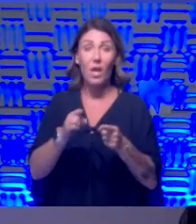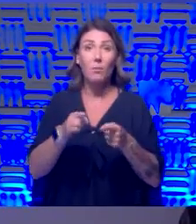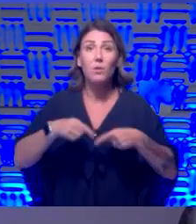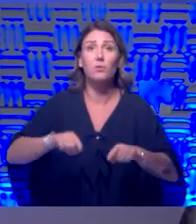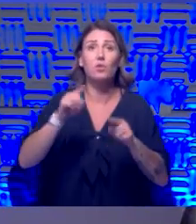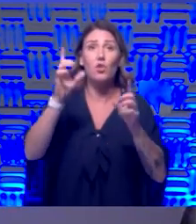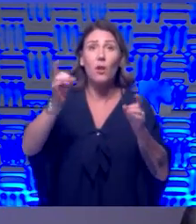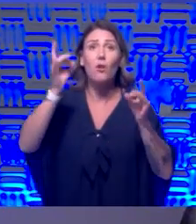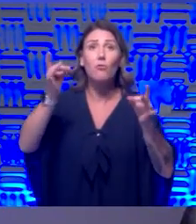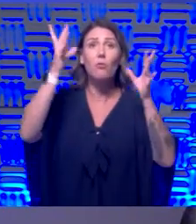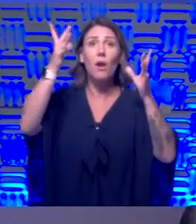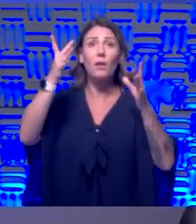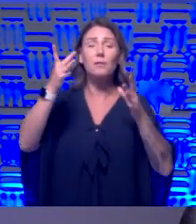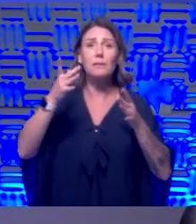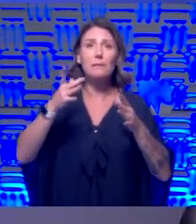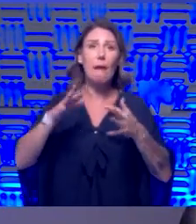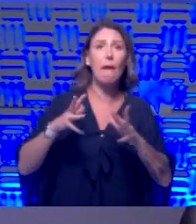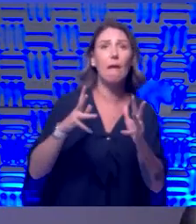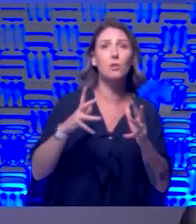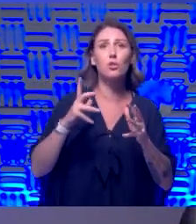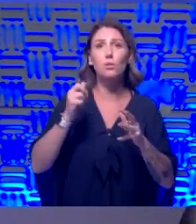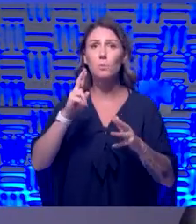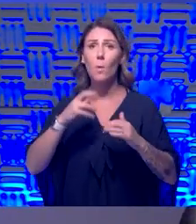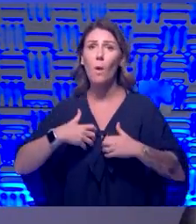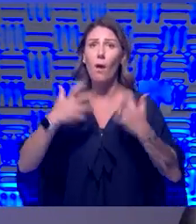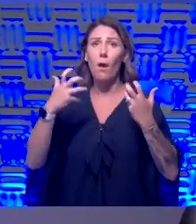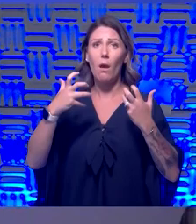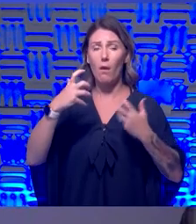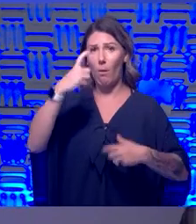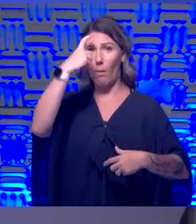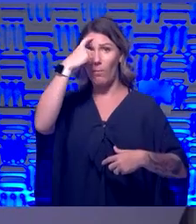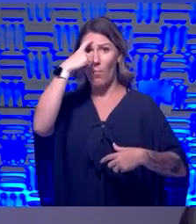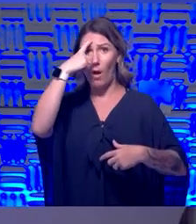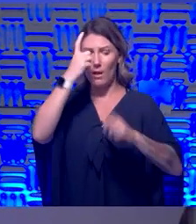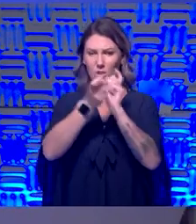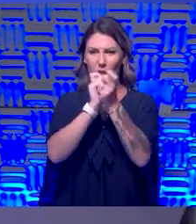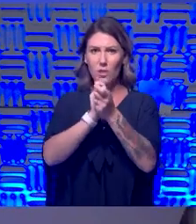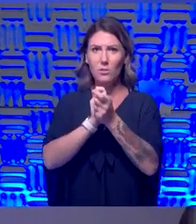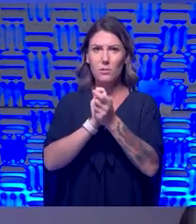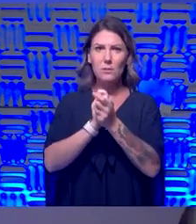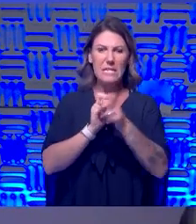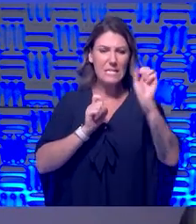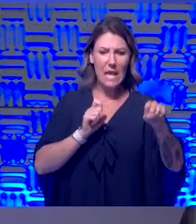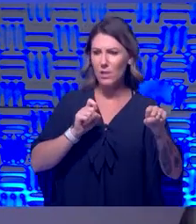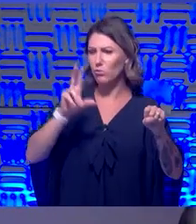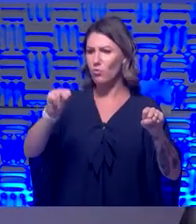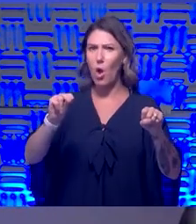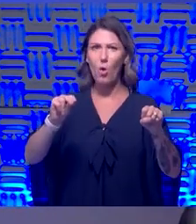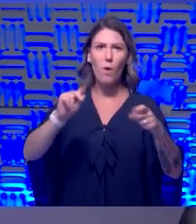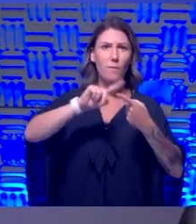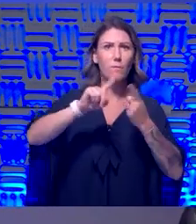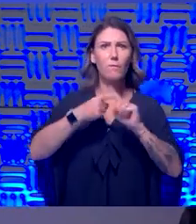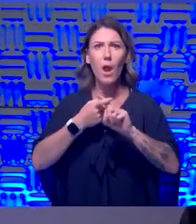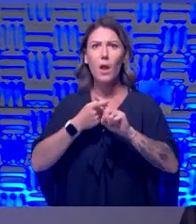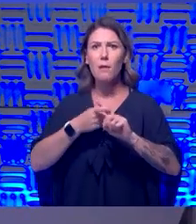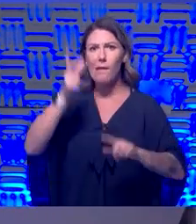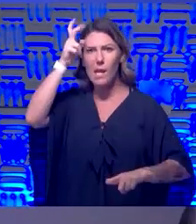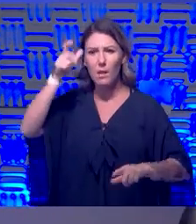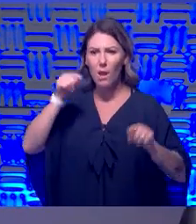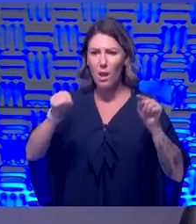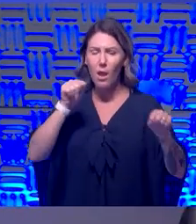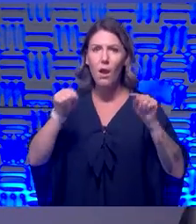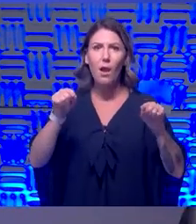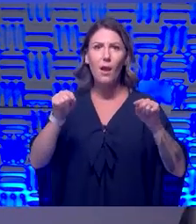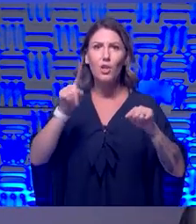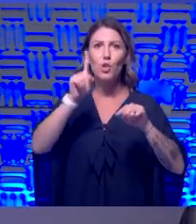we're anxious or angry, our brains switch to black and white thinking, yes or no, friend or enemy. So we're not